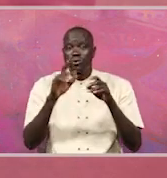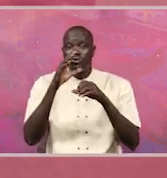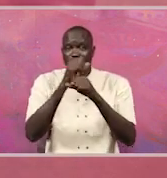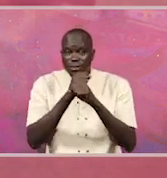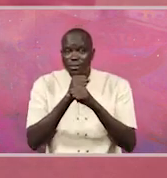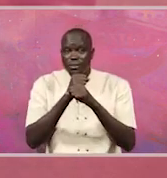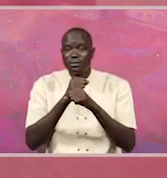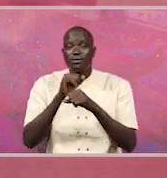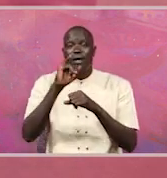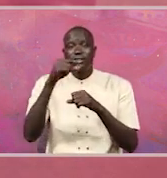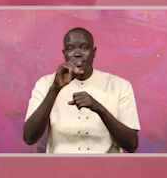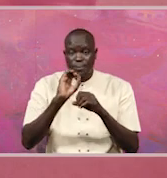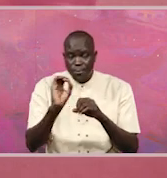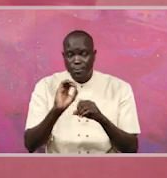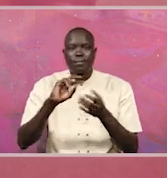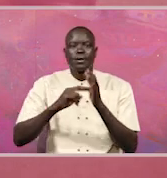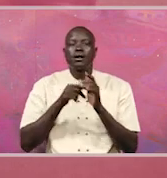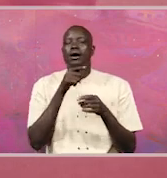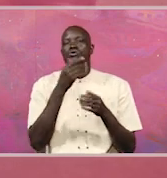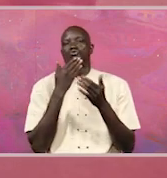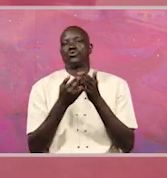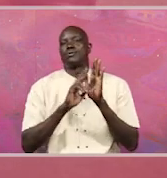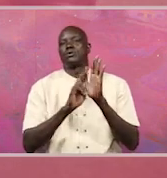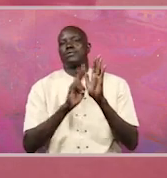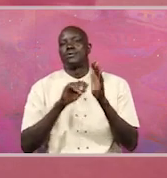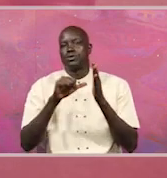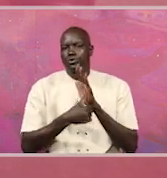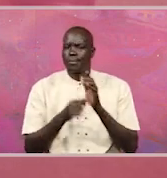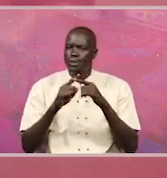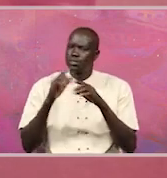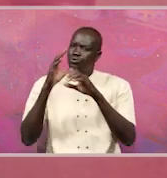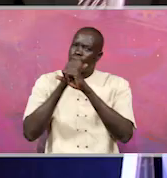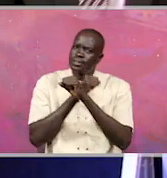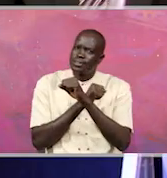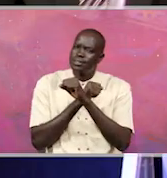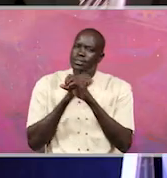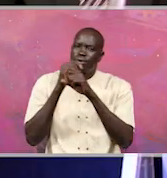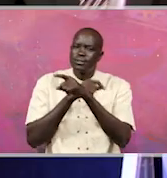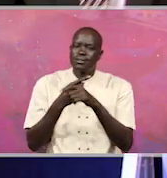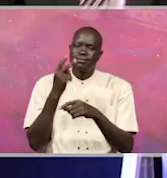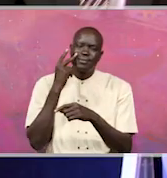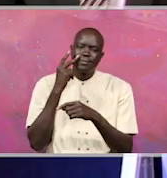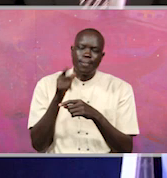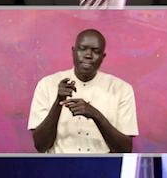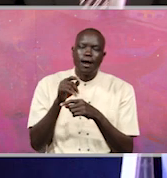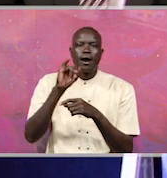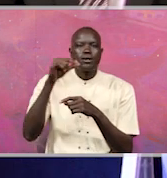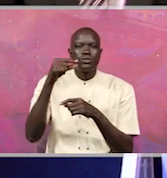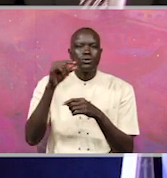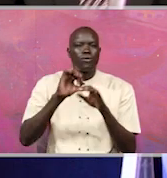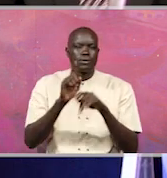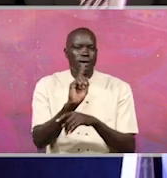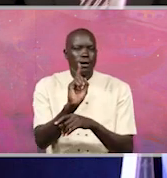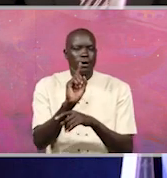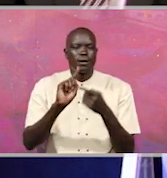people who should actually be probably reporting issues, but when we talk of trust, we can't only look at the IG's office. Do